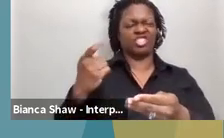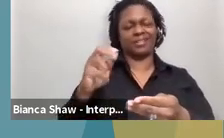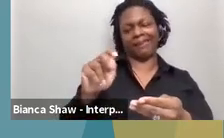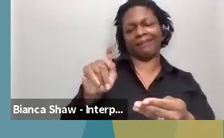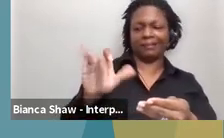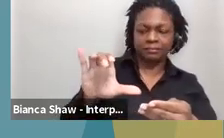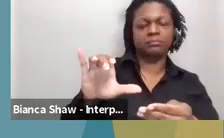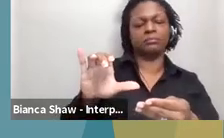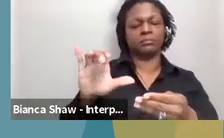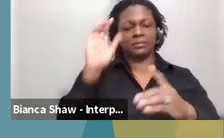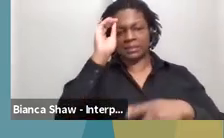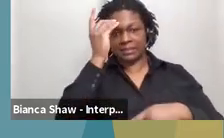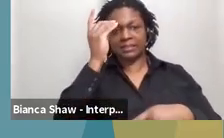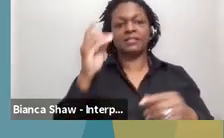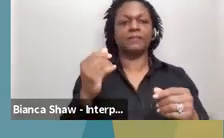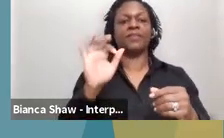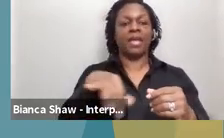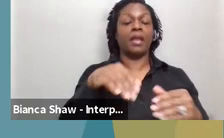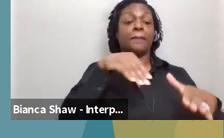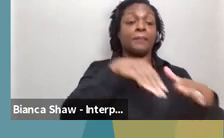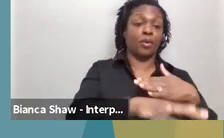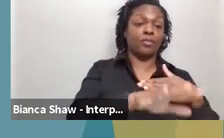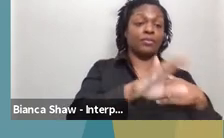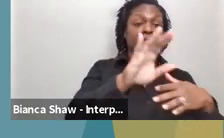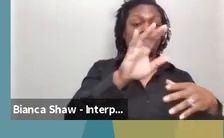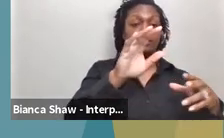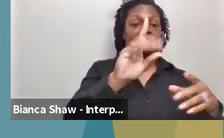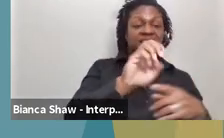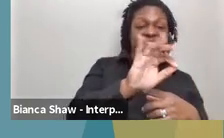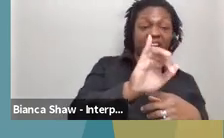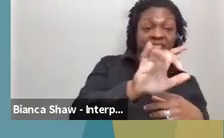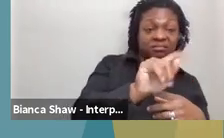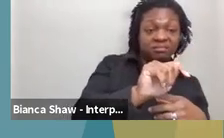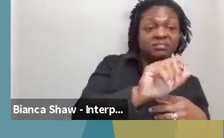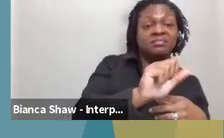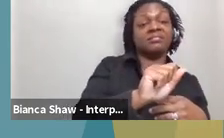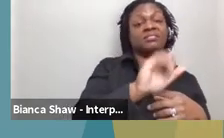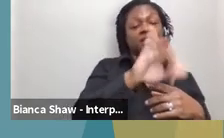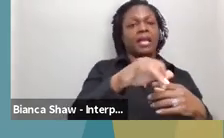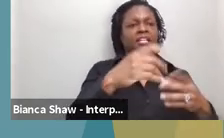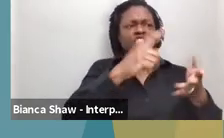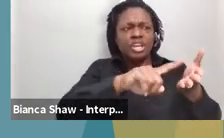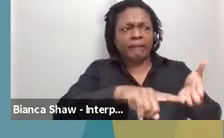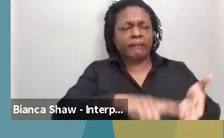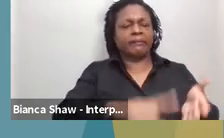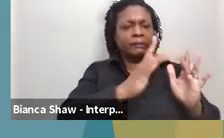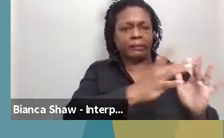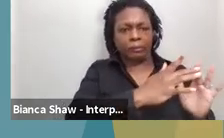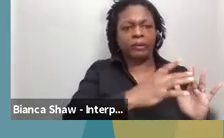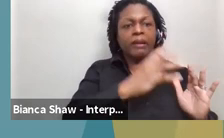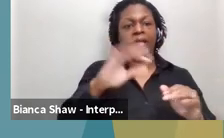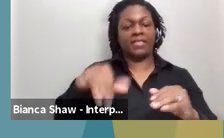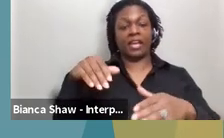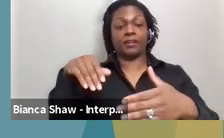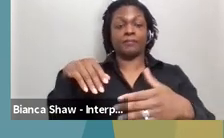birth defects monitoring network, the newborn screening program, the early hearing detection intervention program,